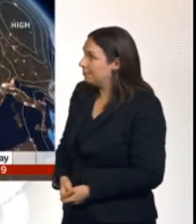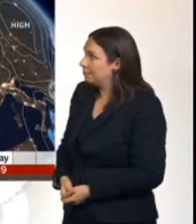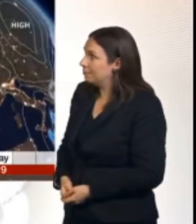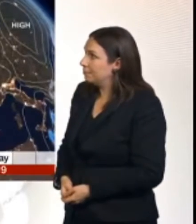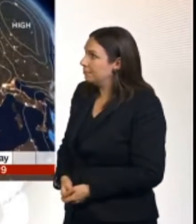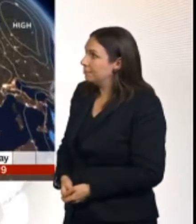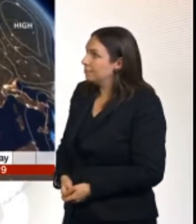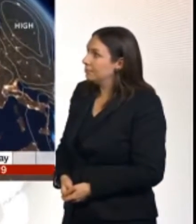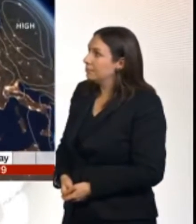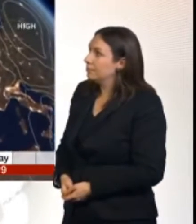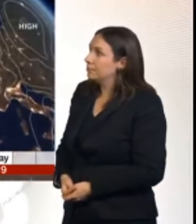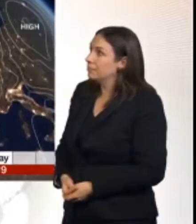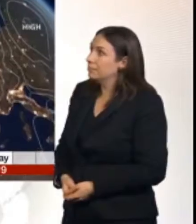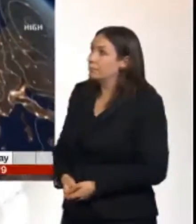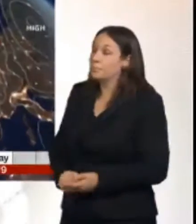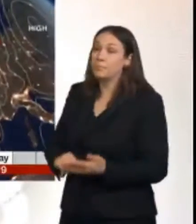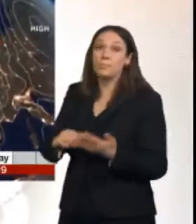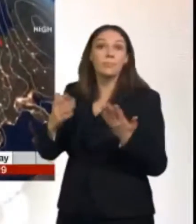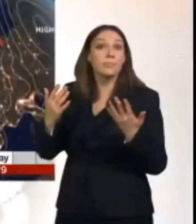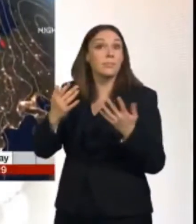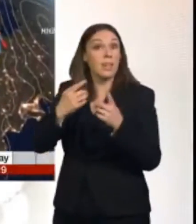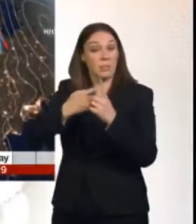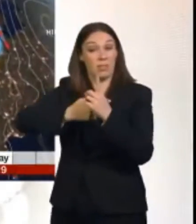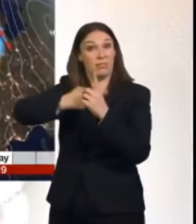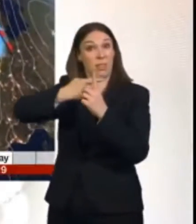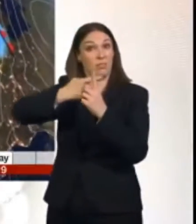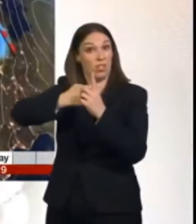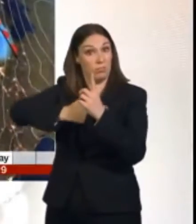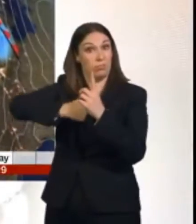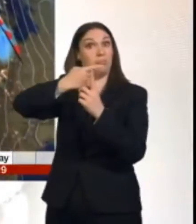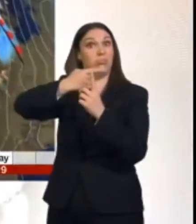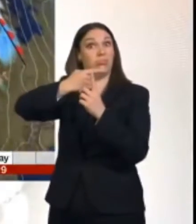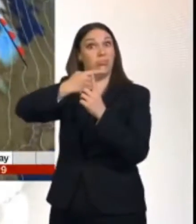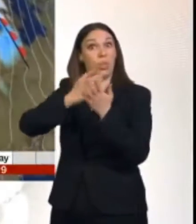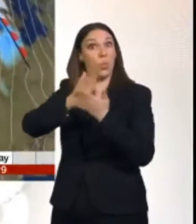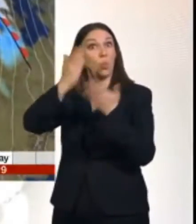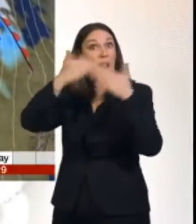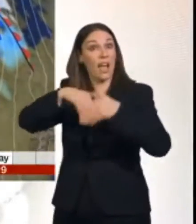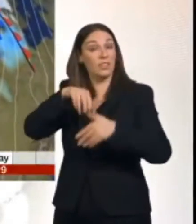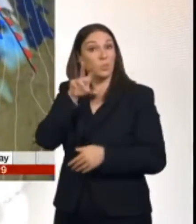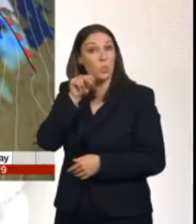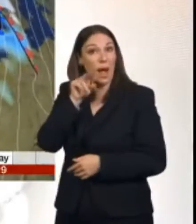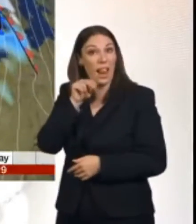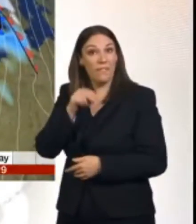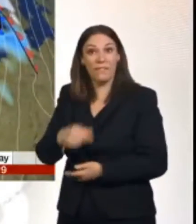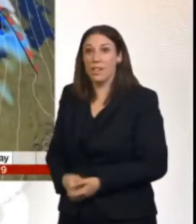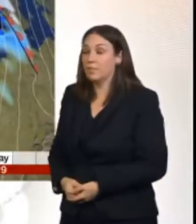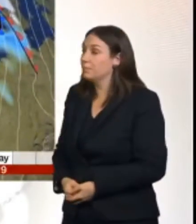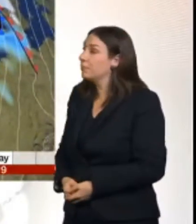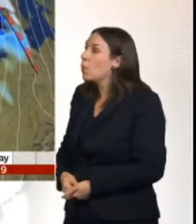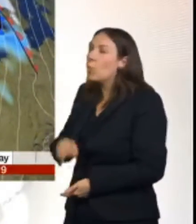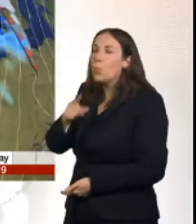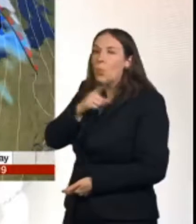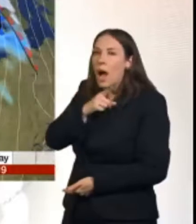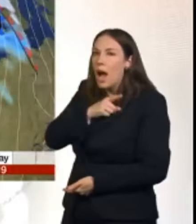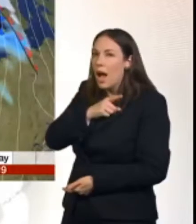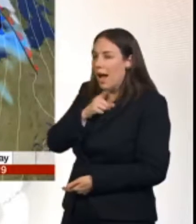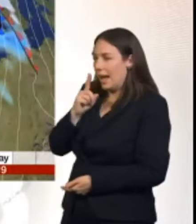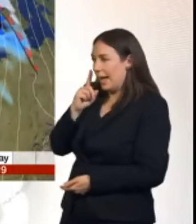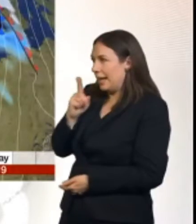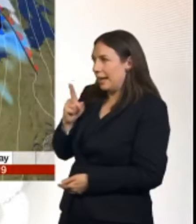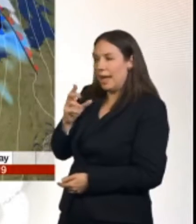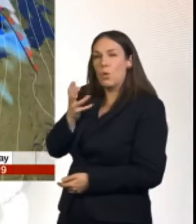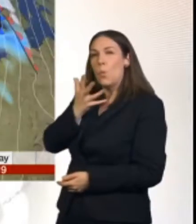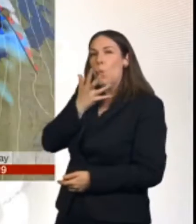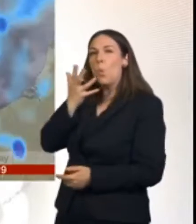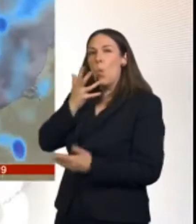Milder by night than it has been by day recently. With some around 12 or 13 degrees. And that's because we've got warm air pushing northwards. Just ahead of this